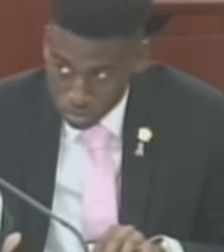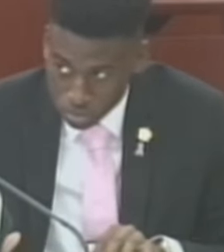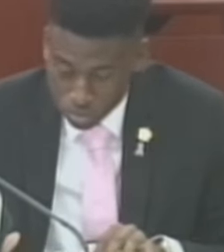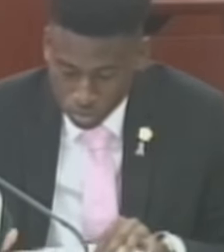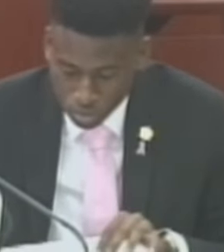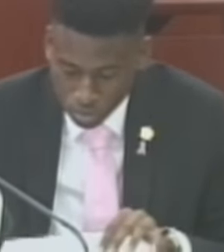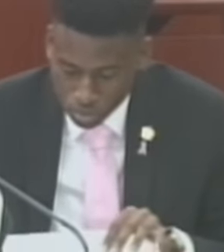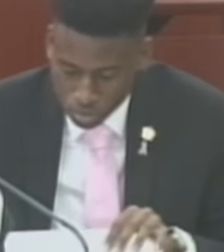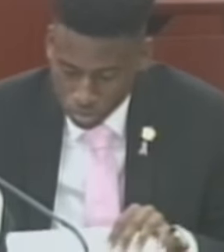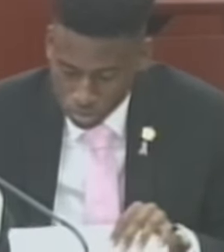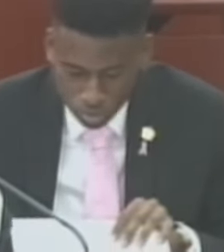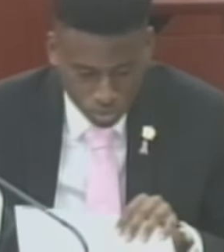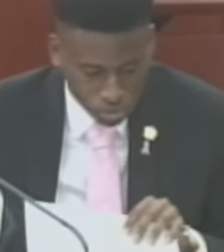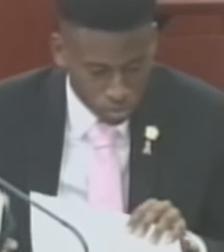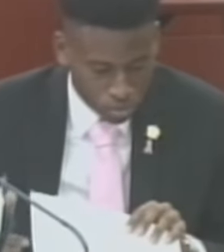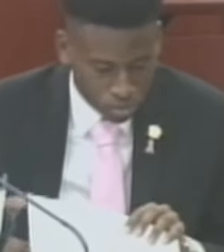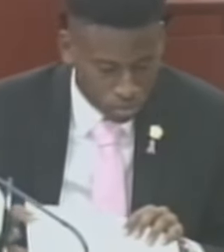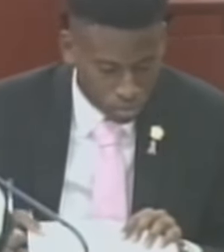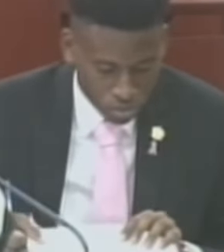Resolutions.